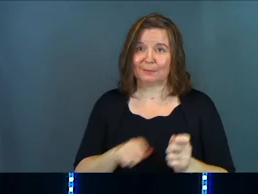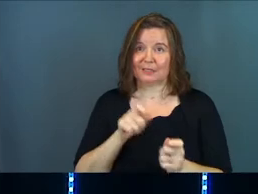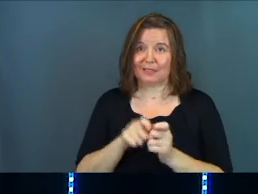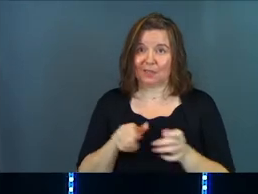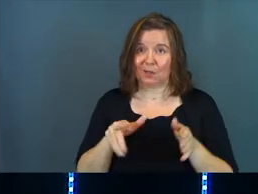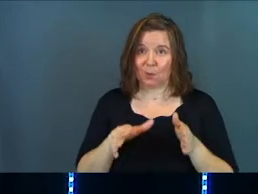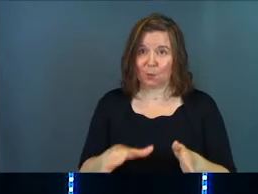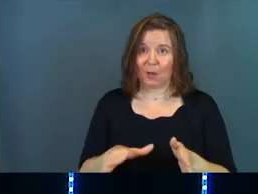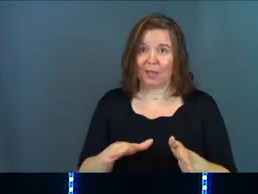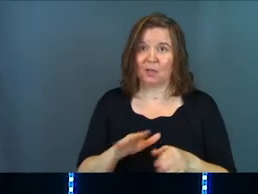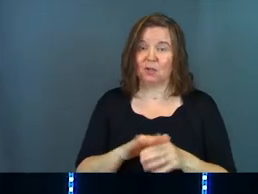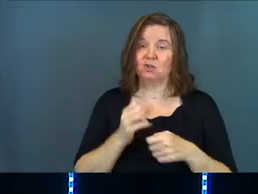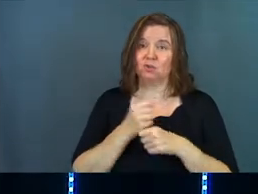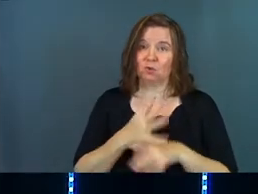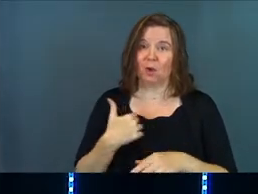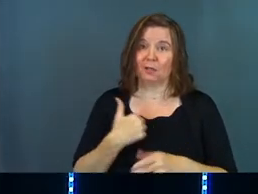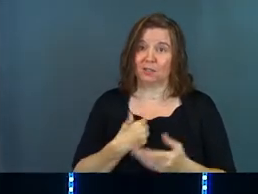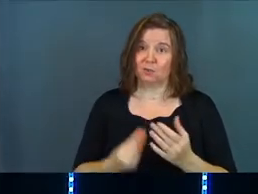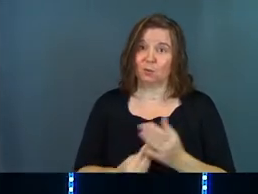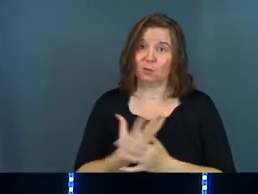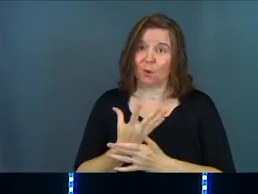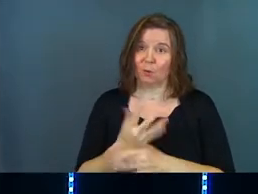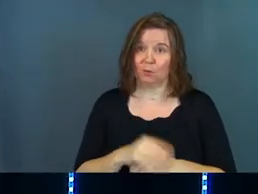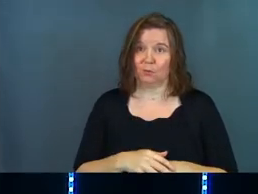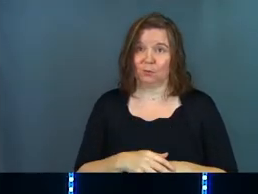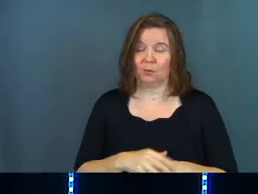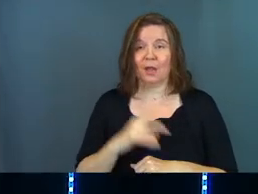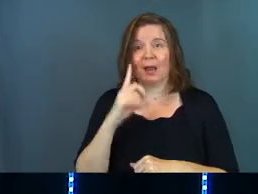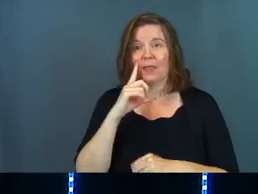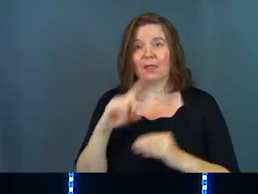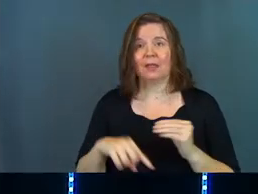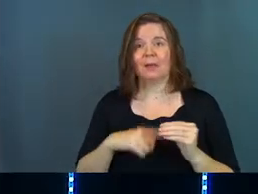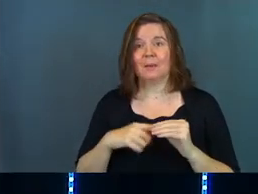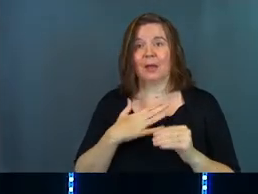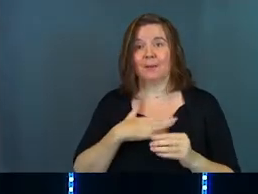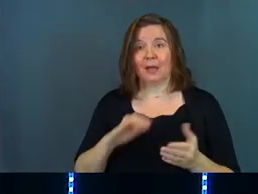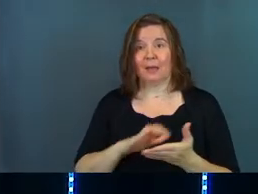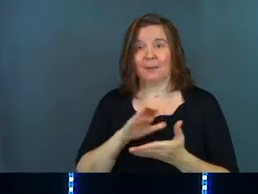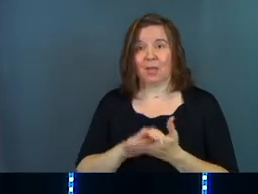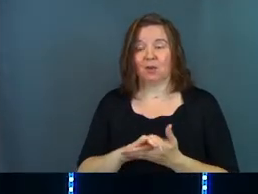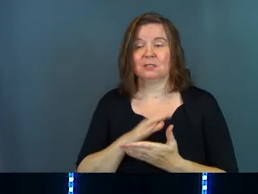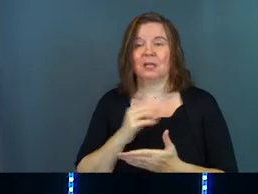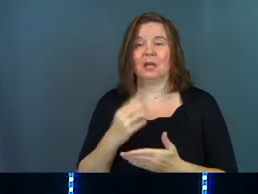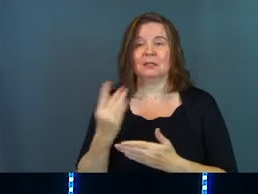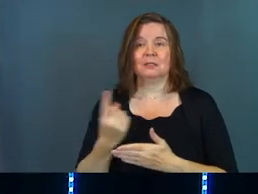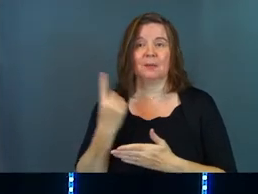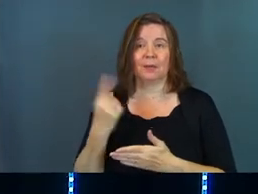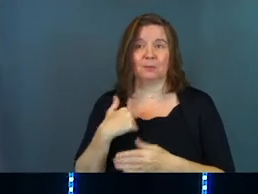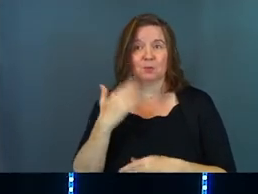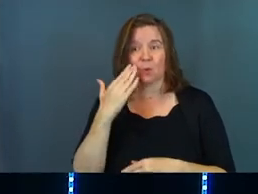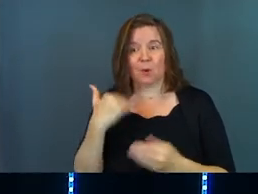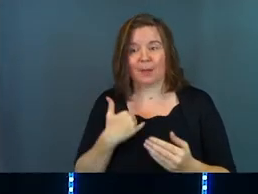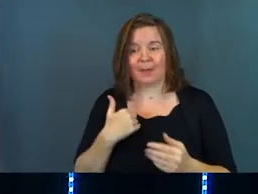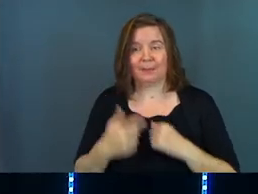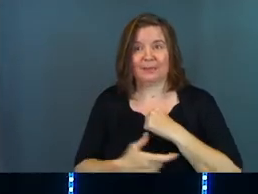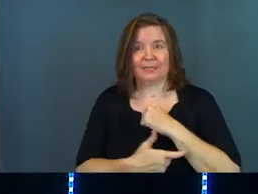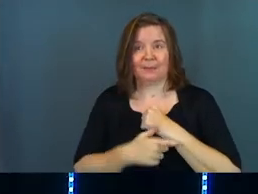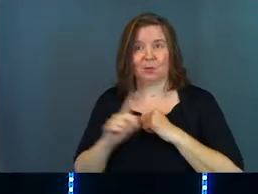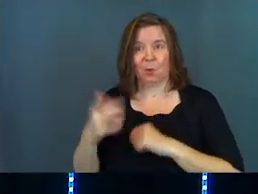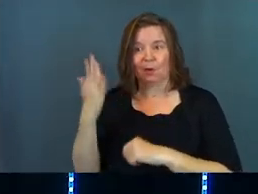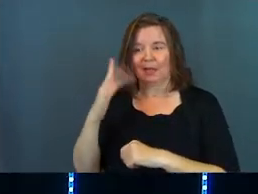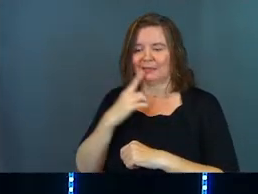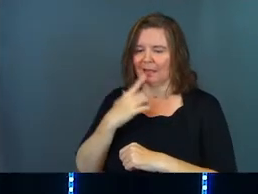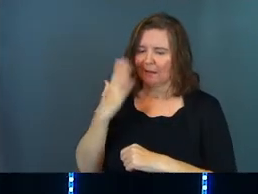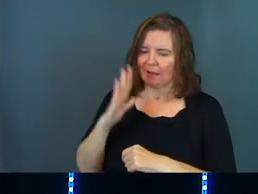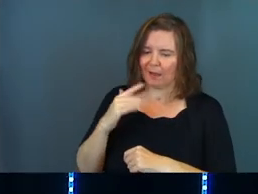particular way to cause us to grow. I think about my marriage and sometimes, you know, I might be tempted to go to